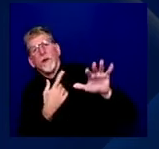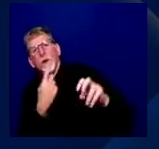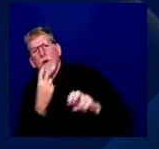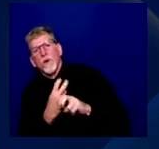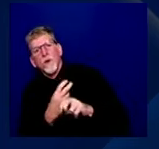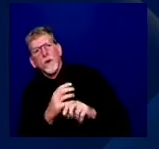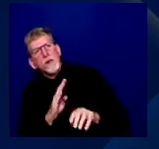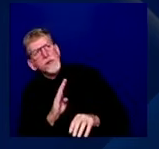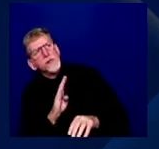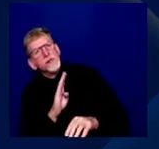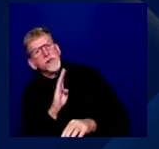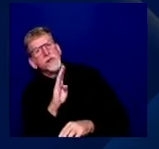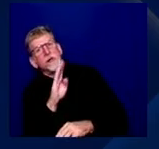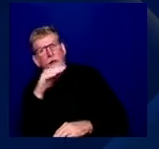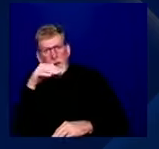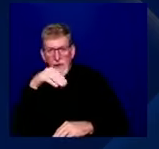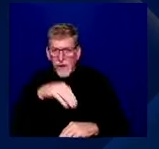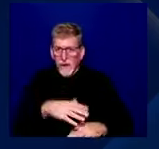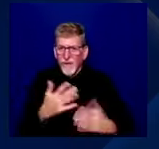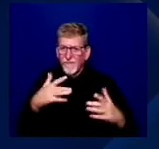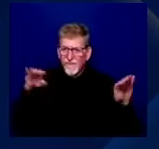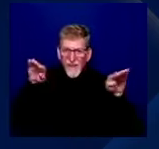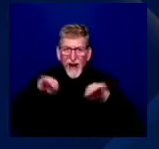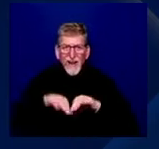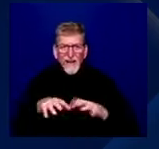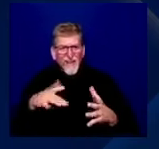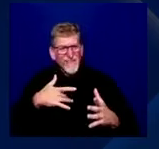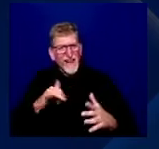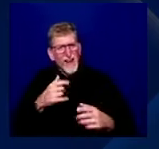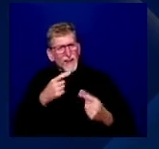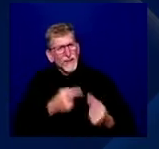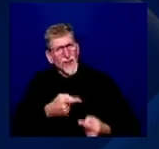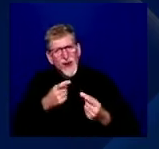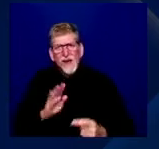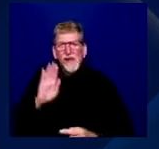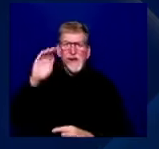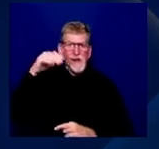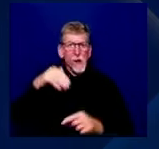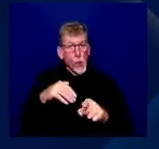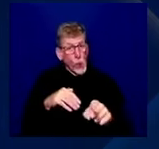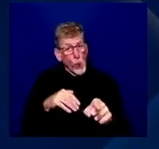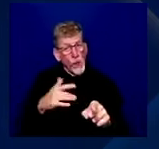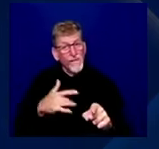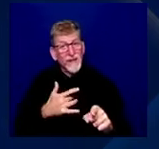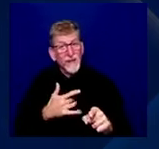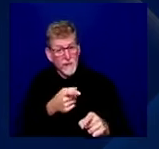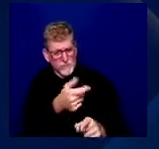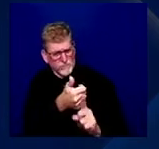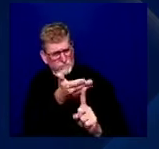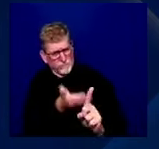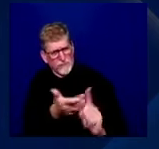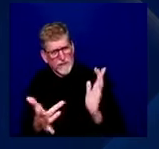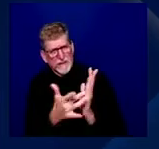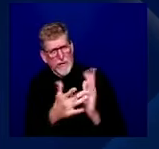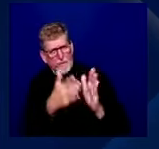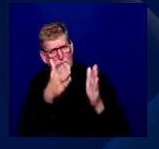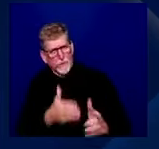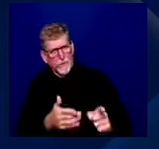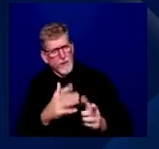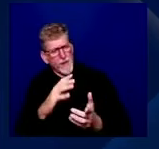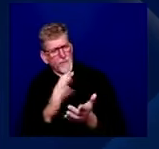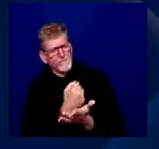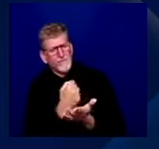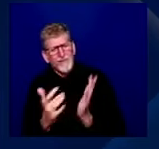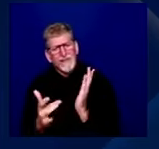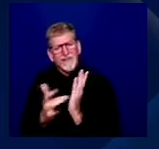we all know about. But I'm wondering, you as a tech person who's trying to use technology to show the future to be